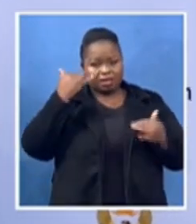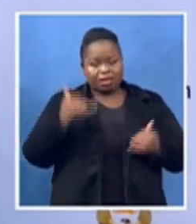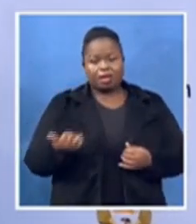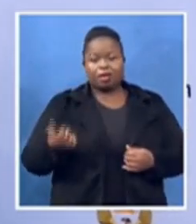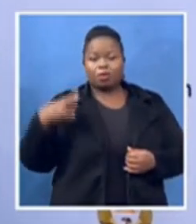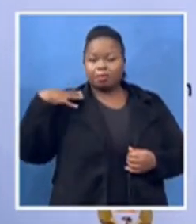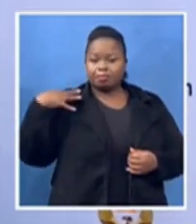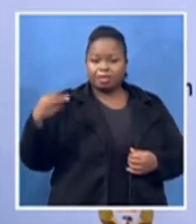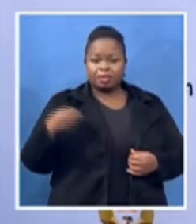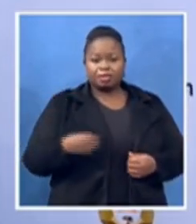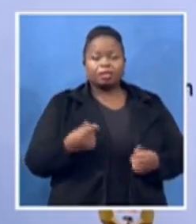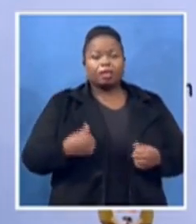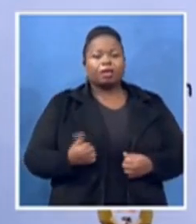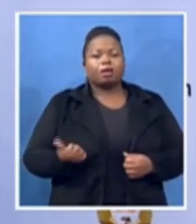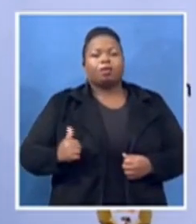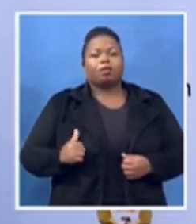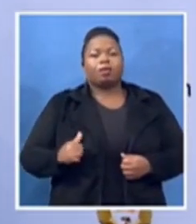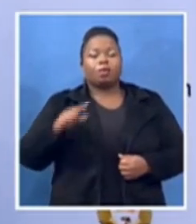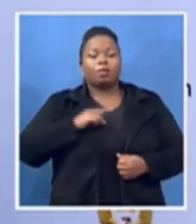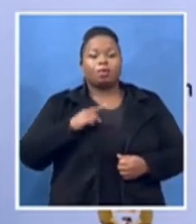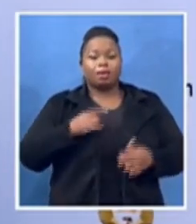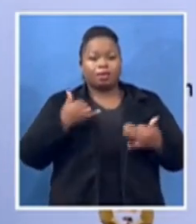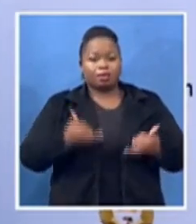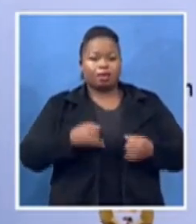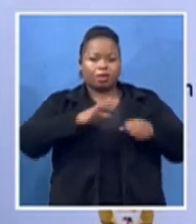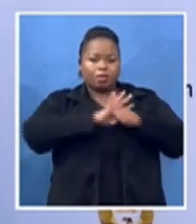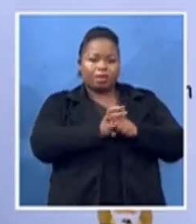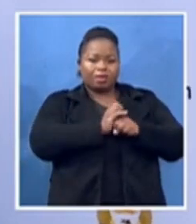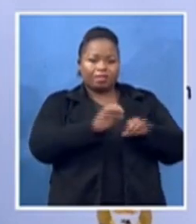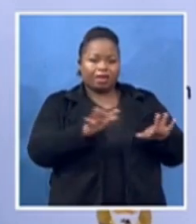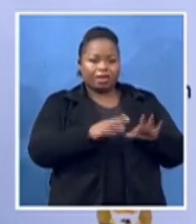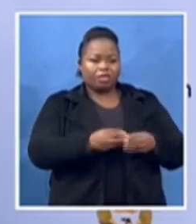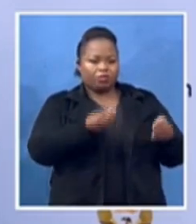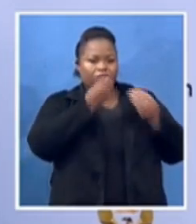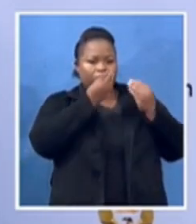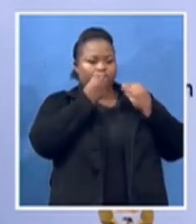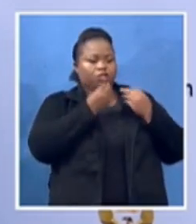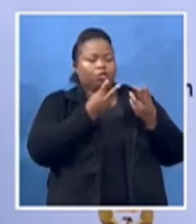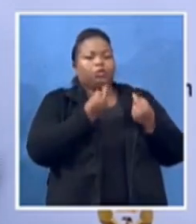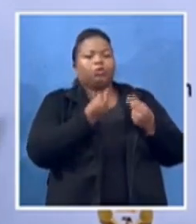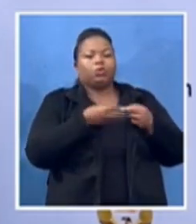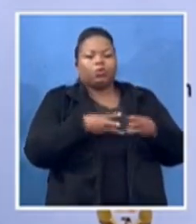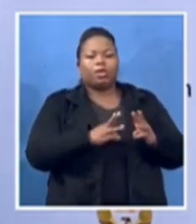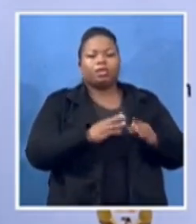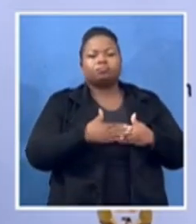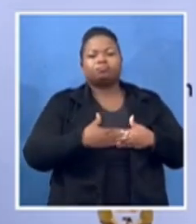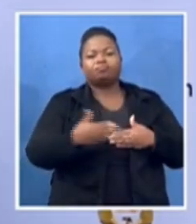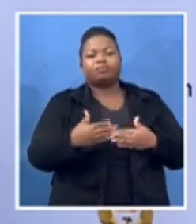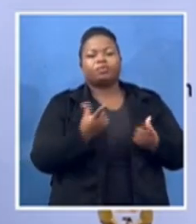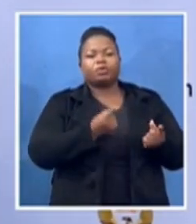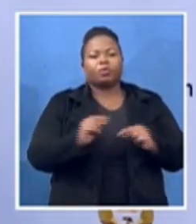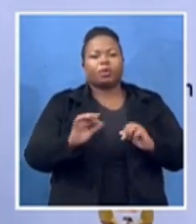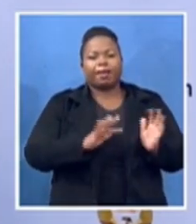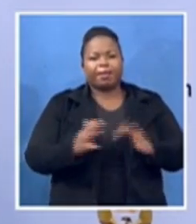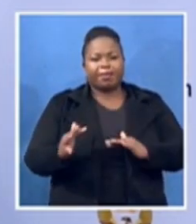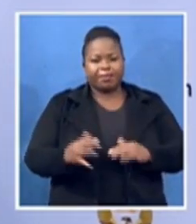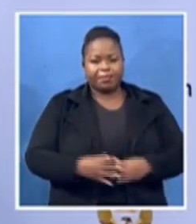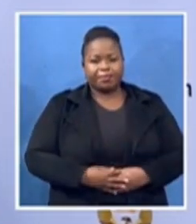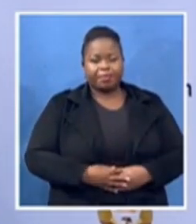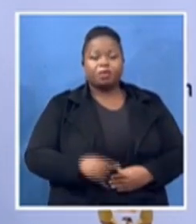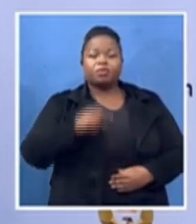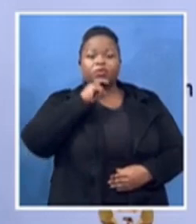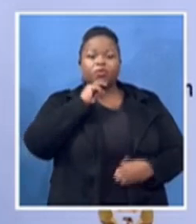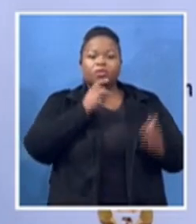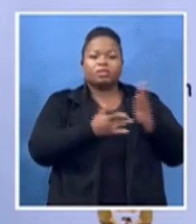COVID is coming to teach us new trends of doing things using digital which was